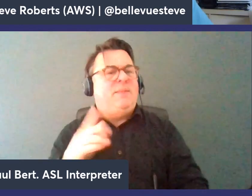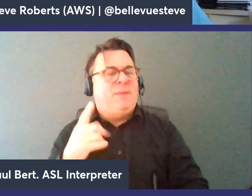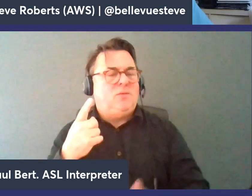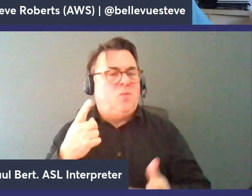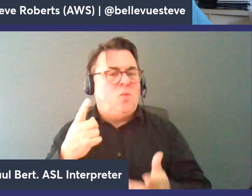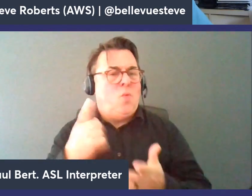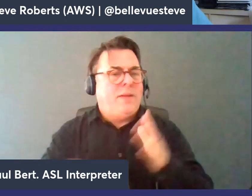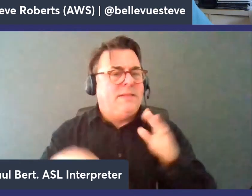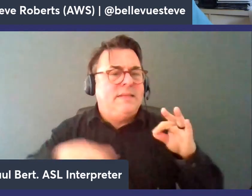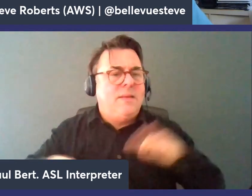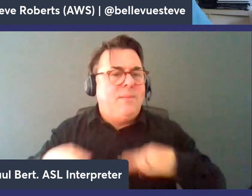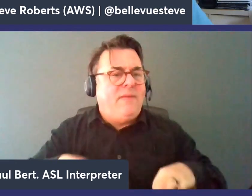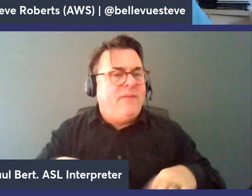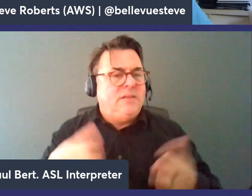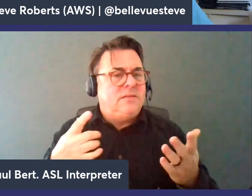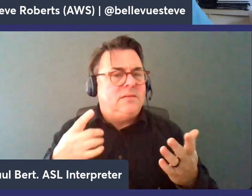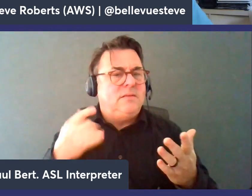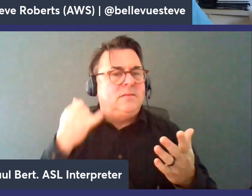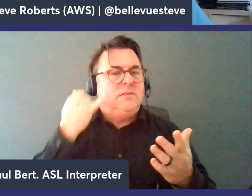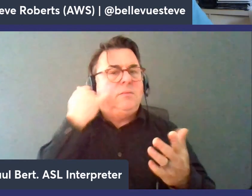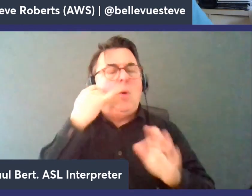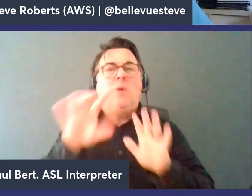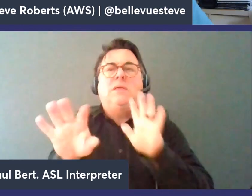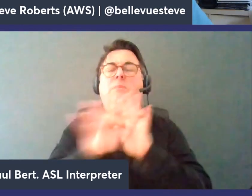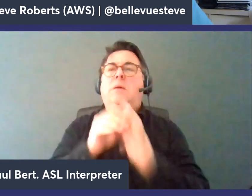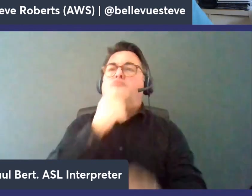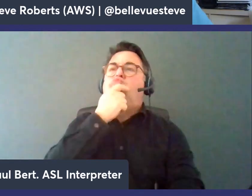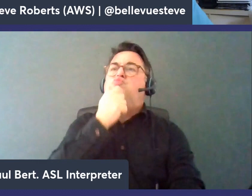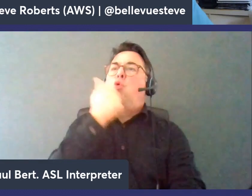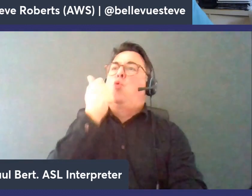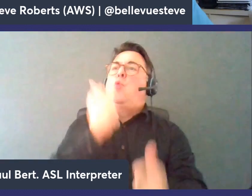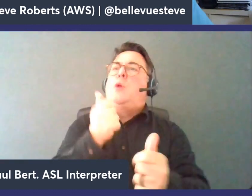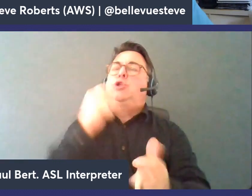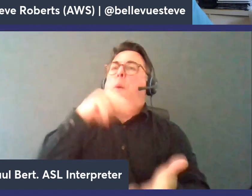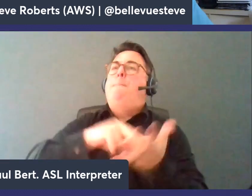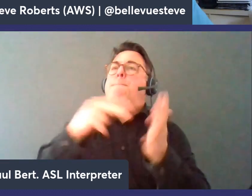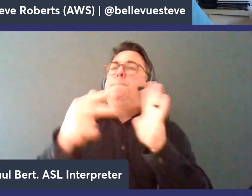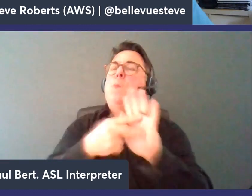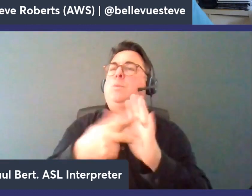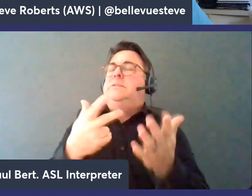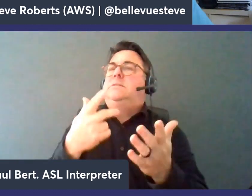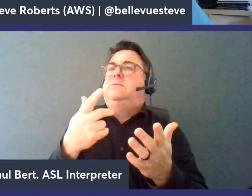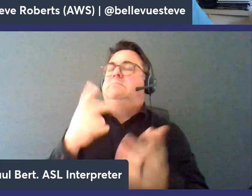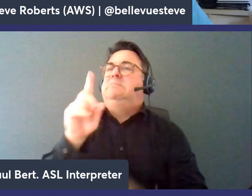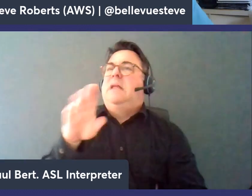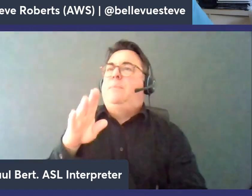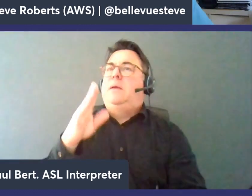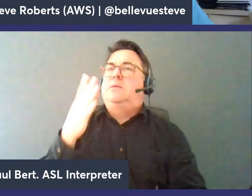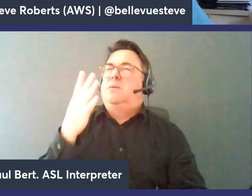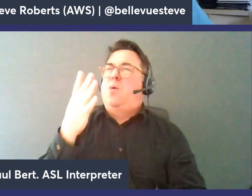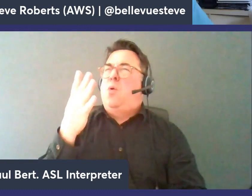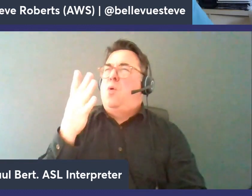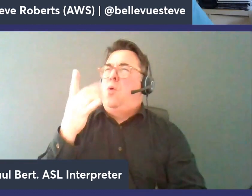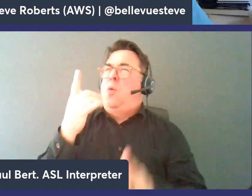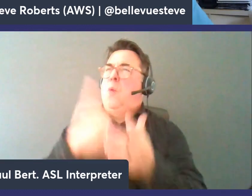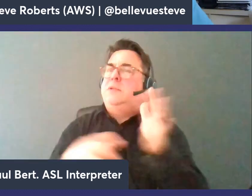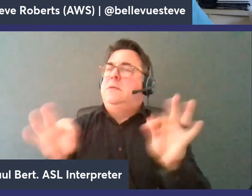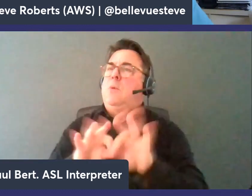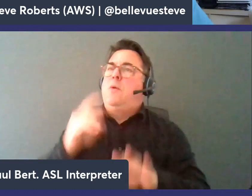uh specifically when i'm picking a purpose-built database what i what i look for when i'm looking at in-memory databases